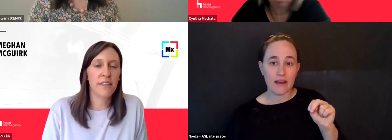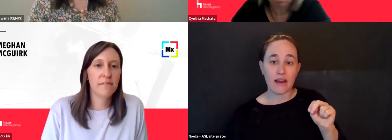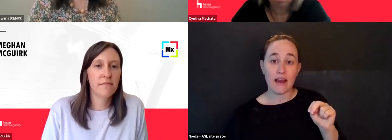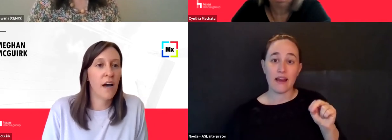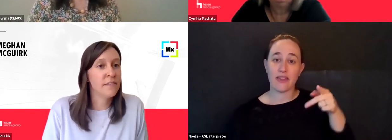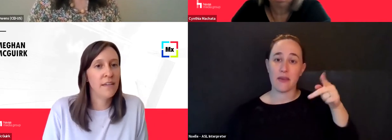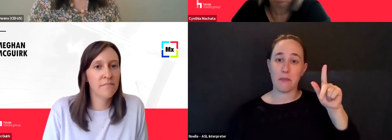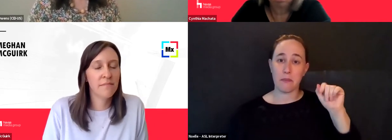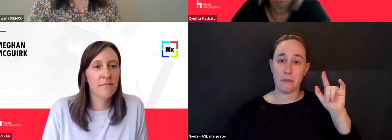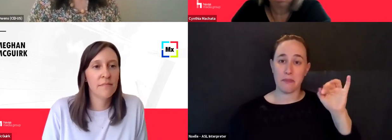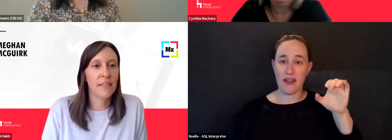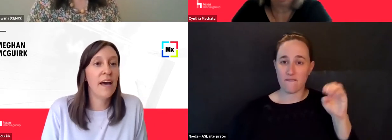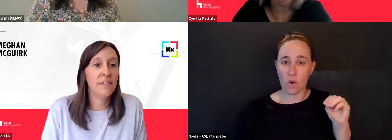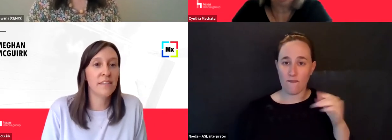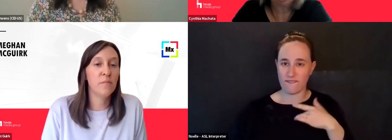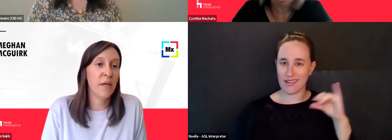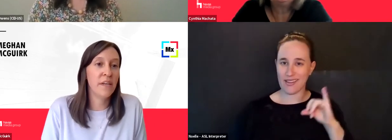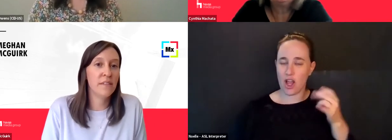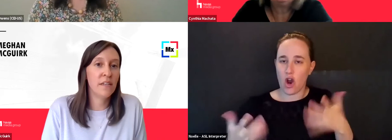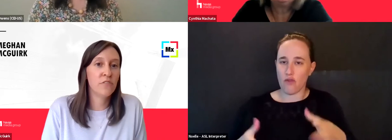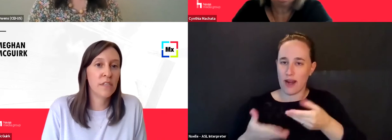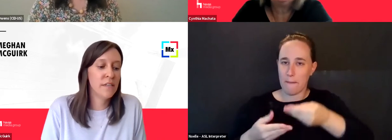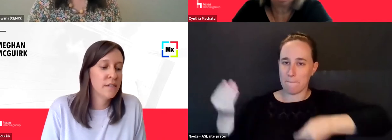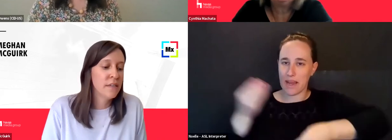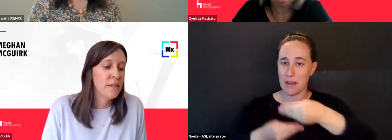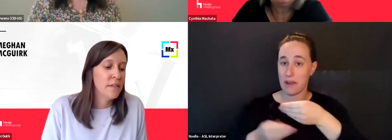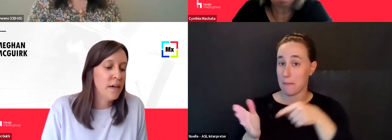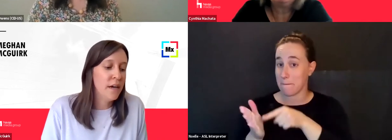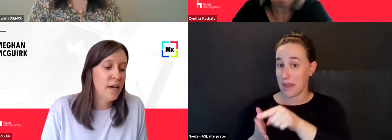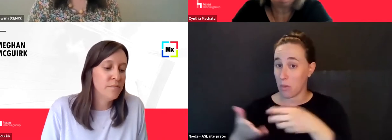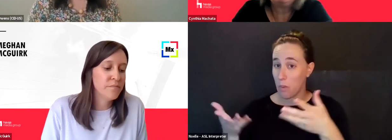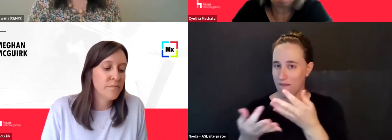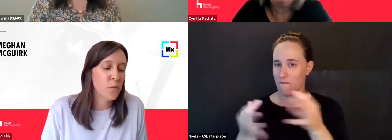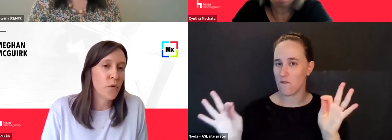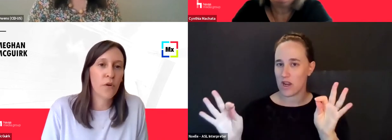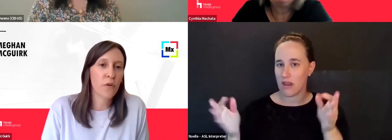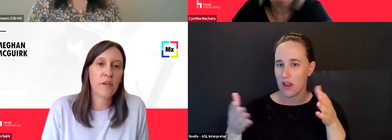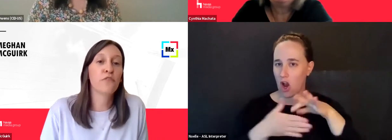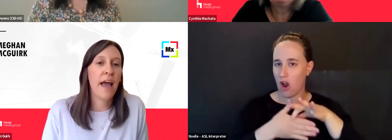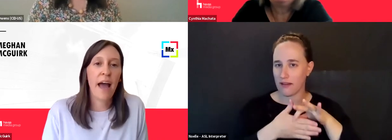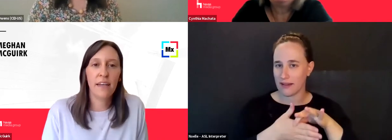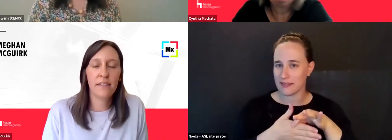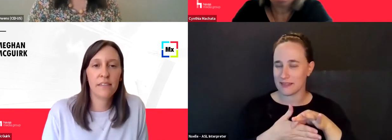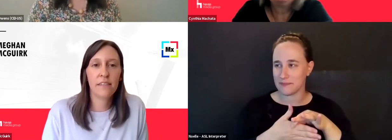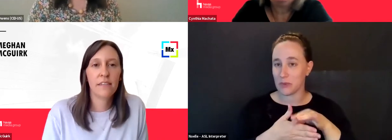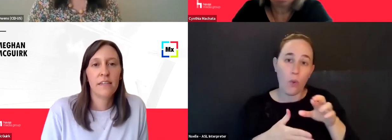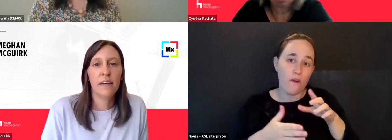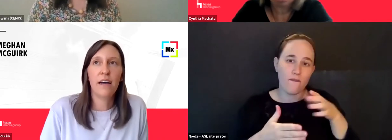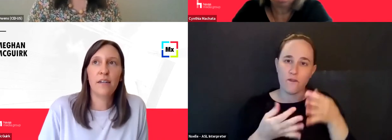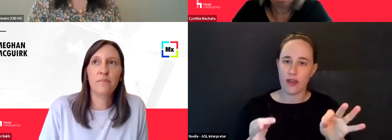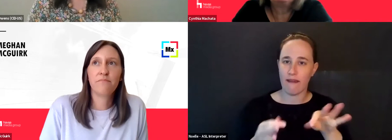free content. Like that is the payment essentially. Um, or, or like free access.